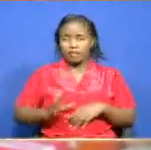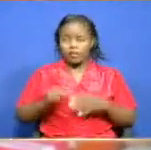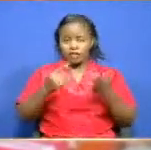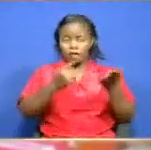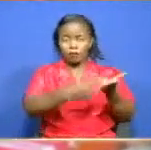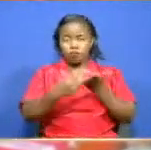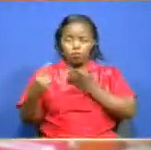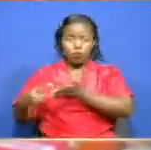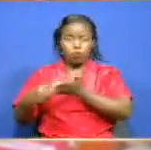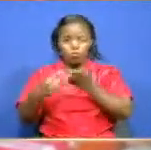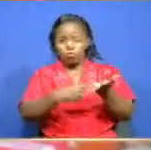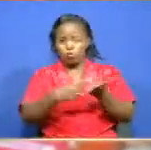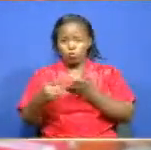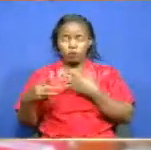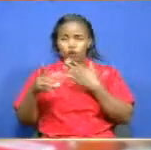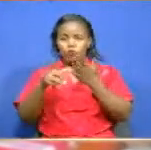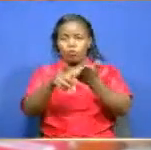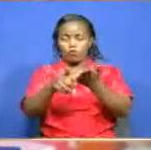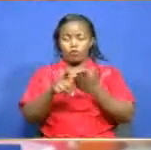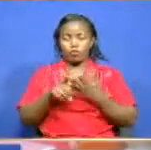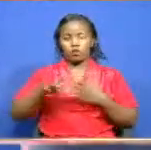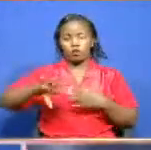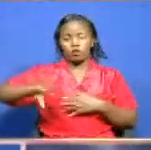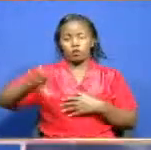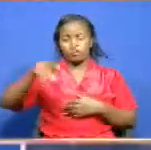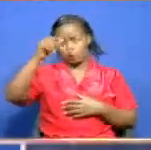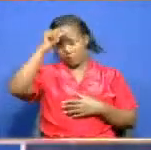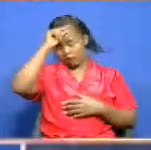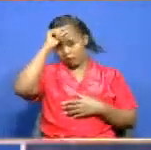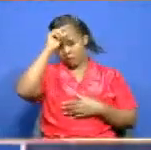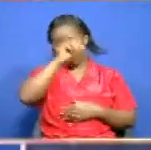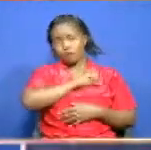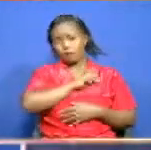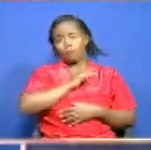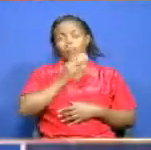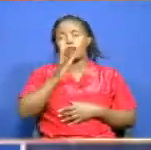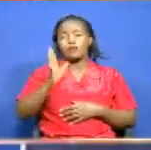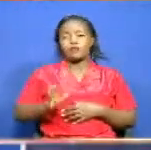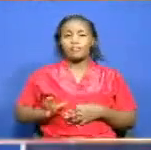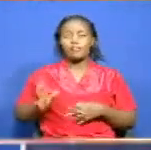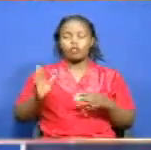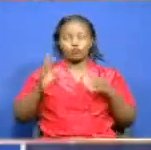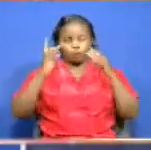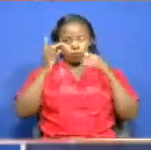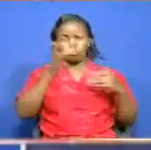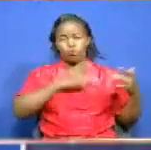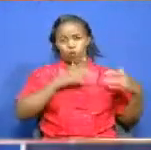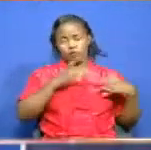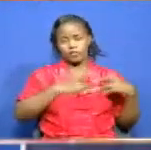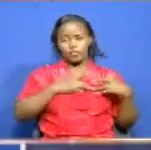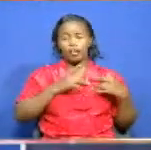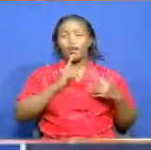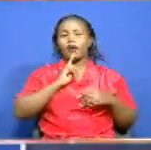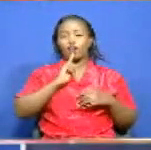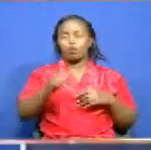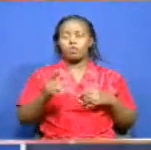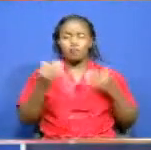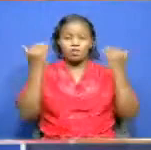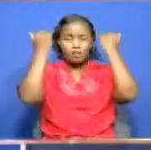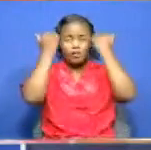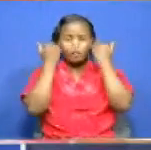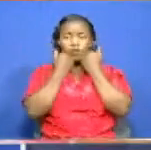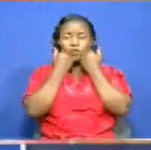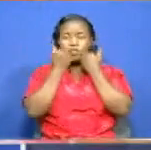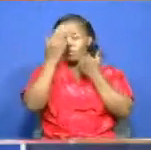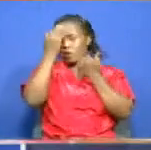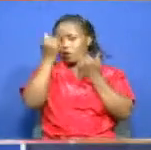of conditional grants to county governments. Senators are said to consider a ruling by the court that the grants cannot form